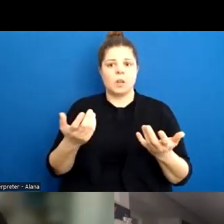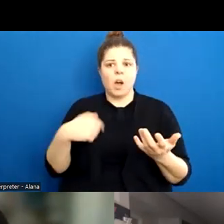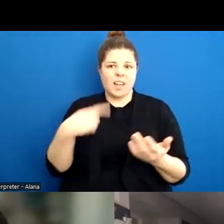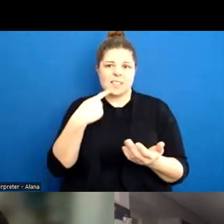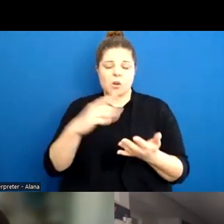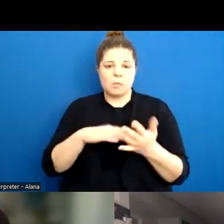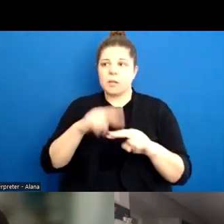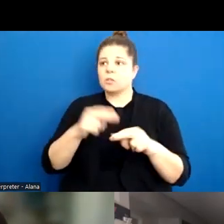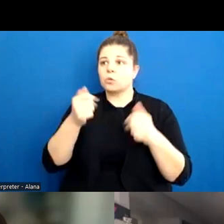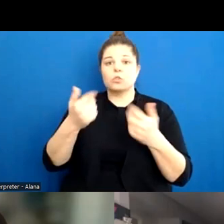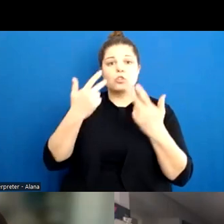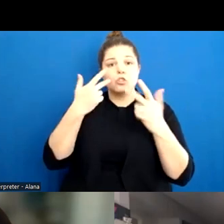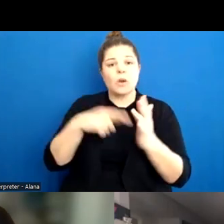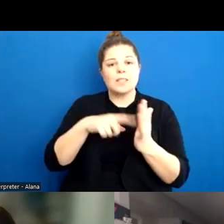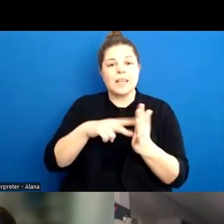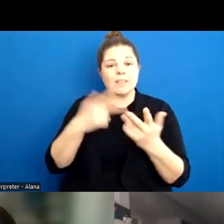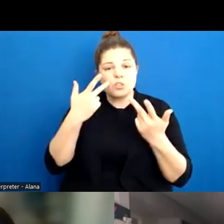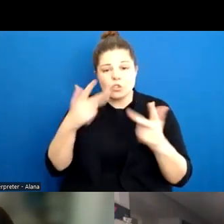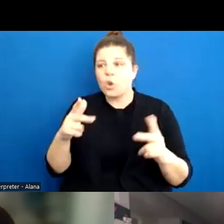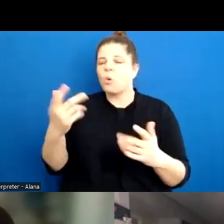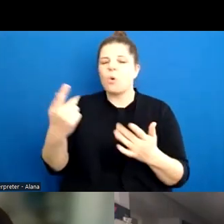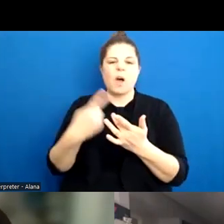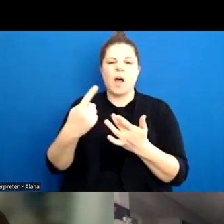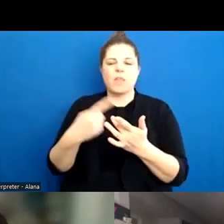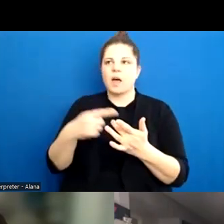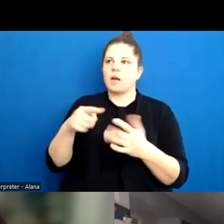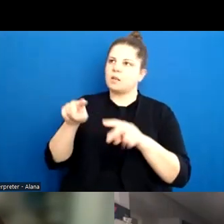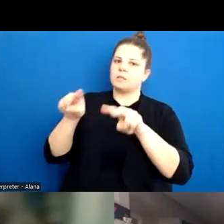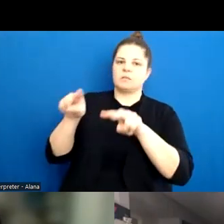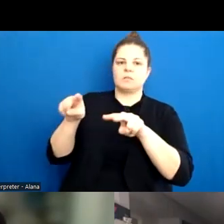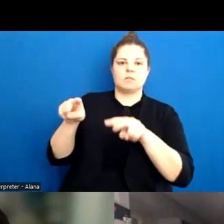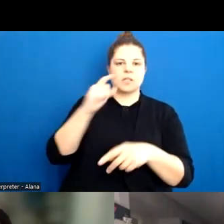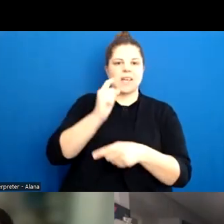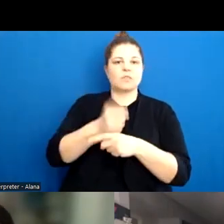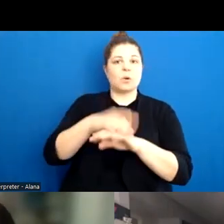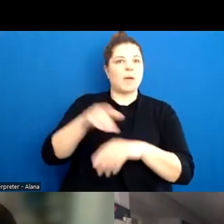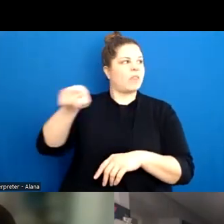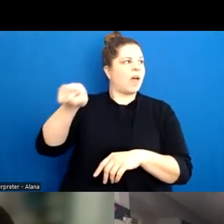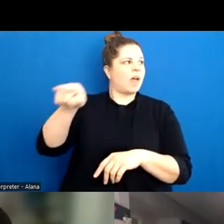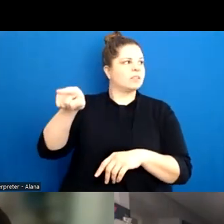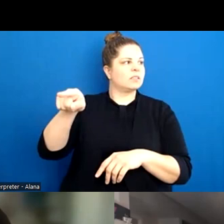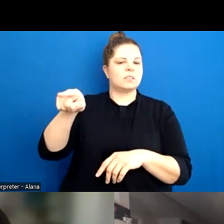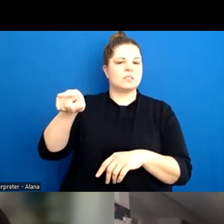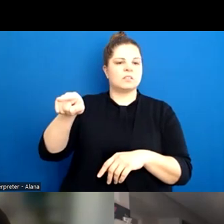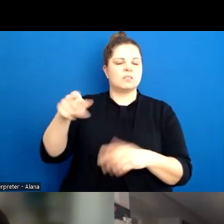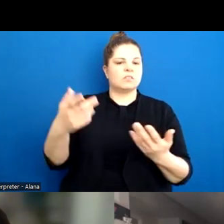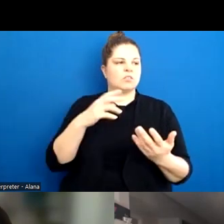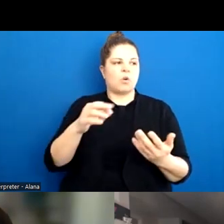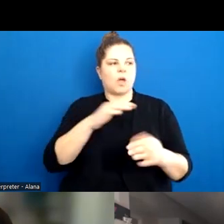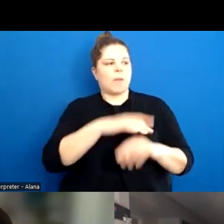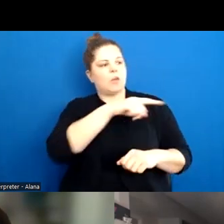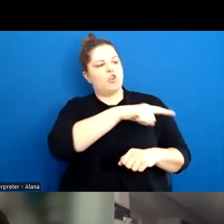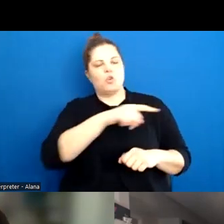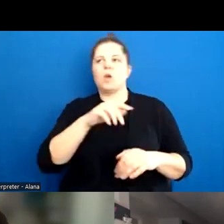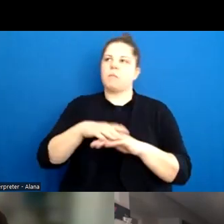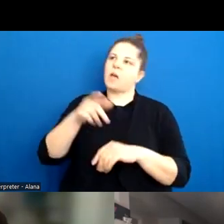to have these awkward conversations because you can then do it in a third person. But, um, we have to be careful then about, you know, listening